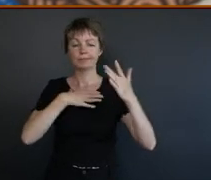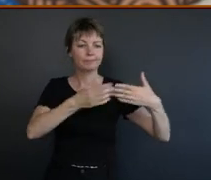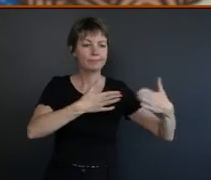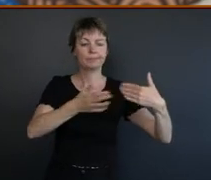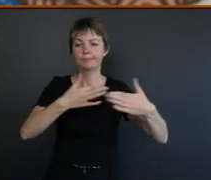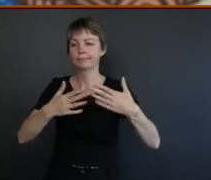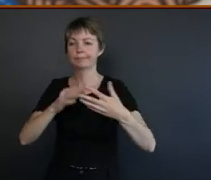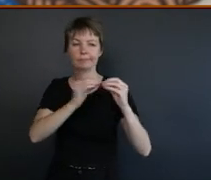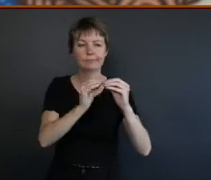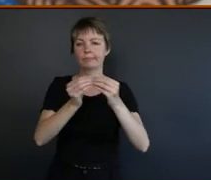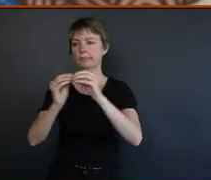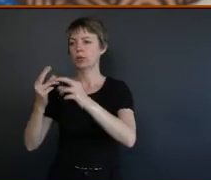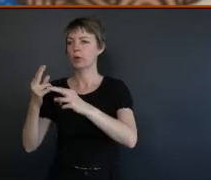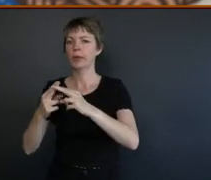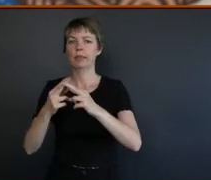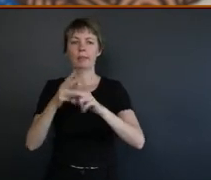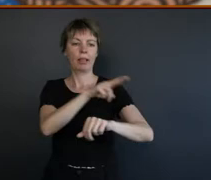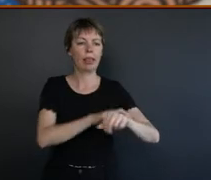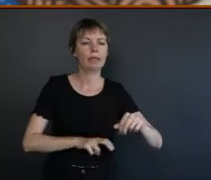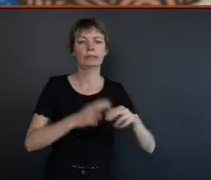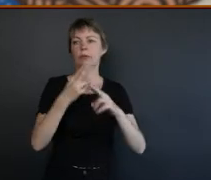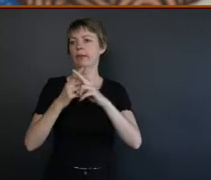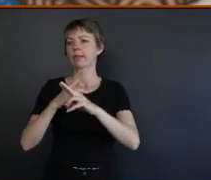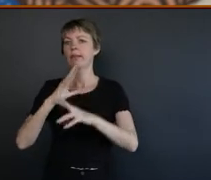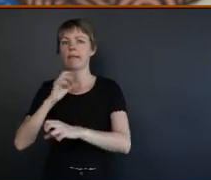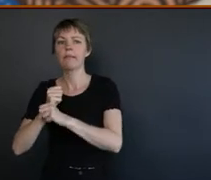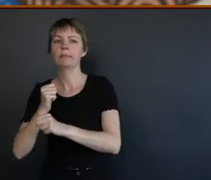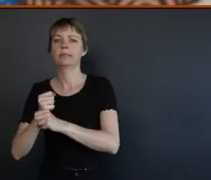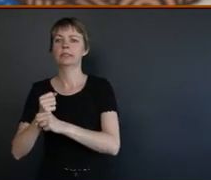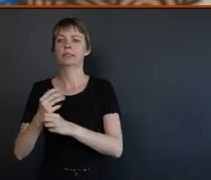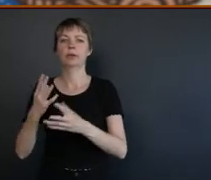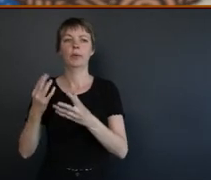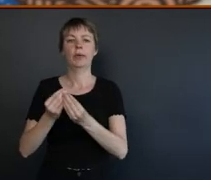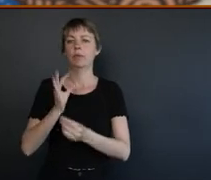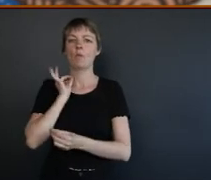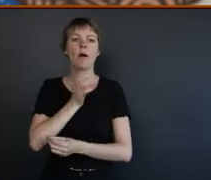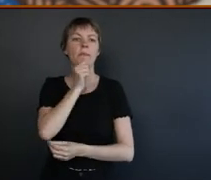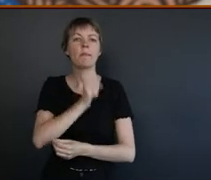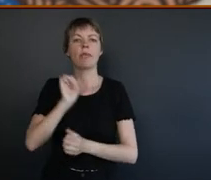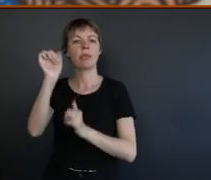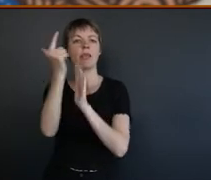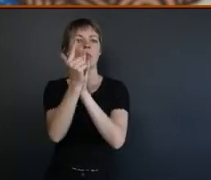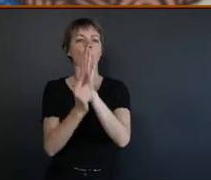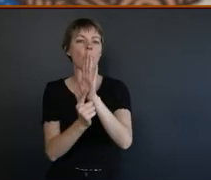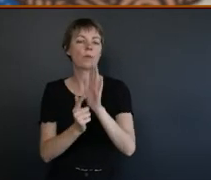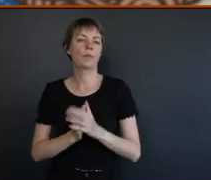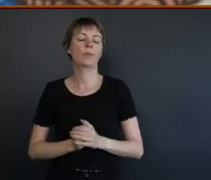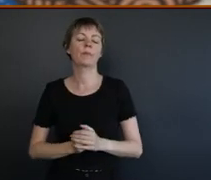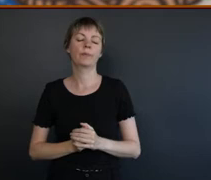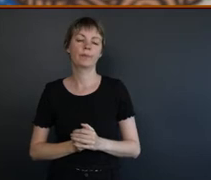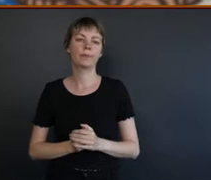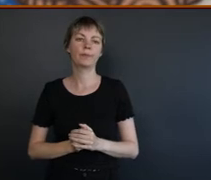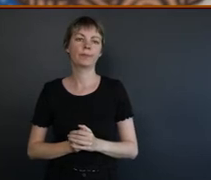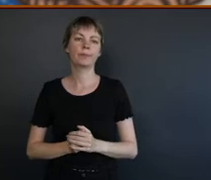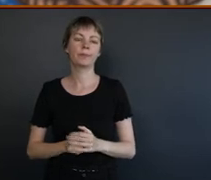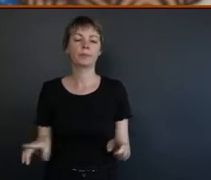you're dealing with screws, you're dealing with the government and you're dealing with the white man's law. Yeah. And also,